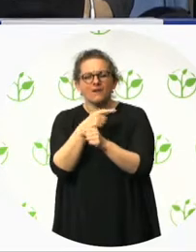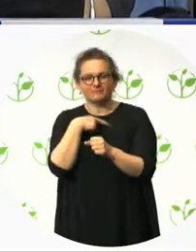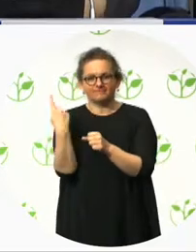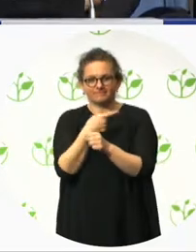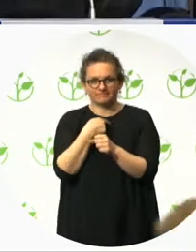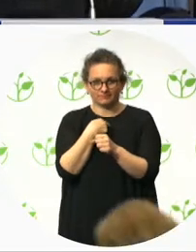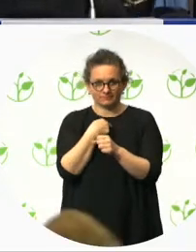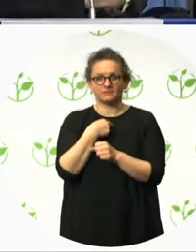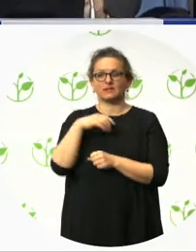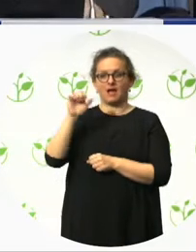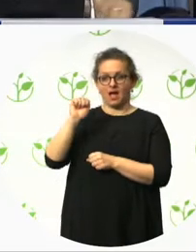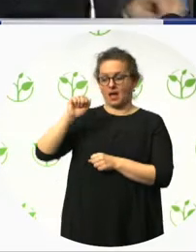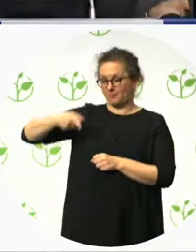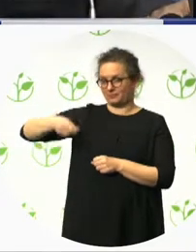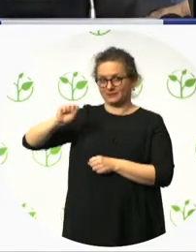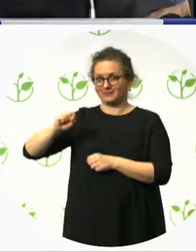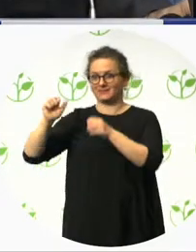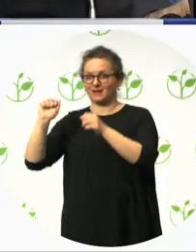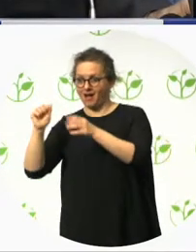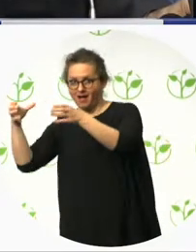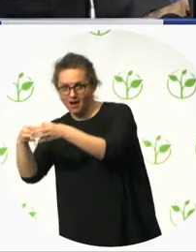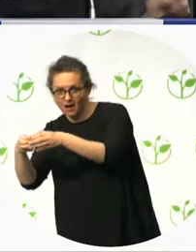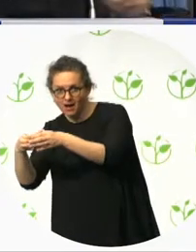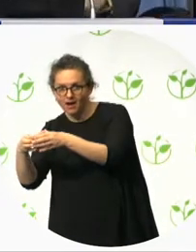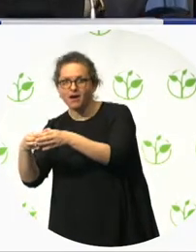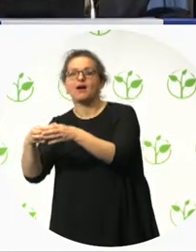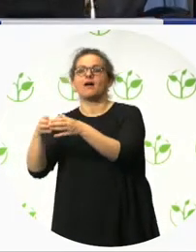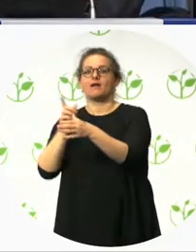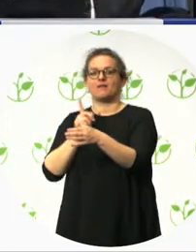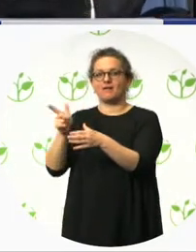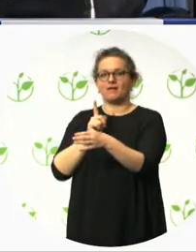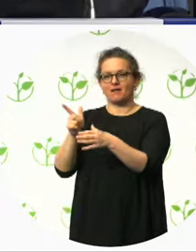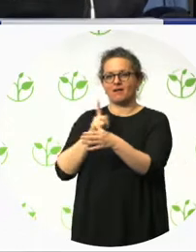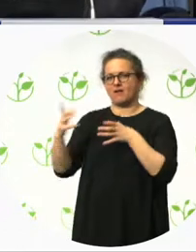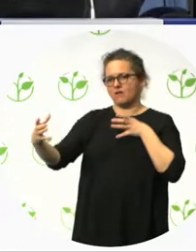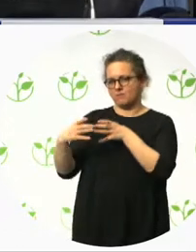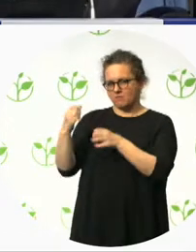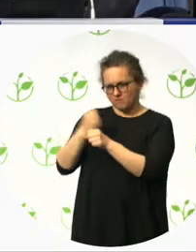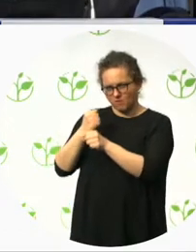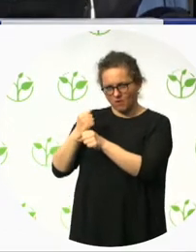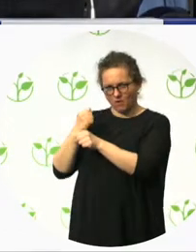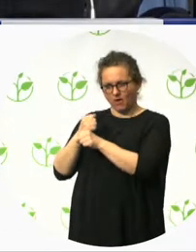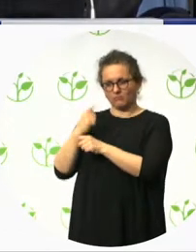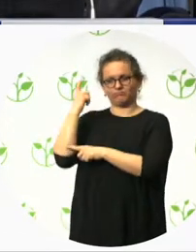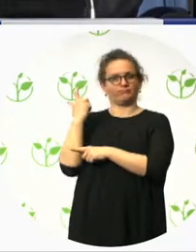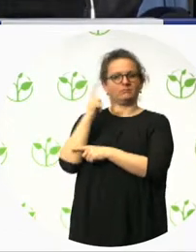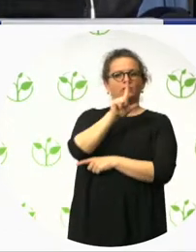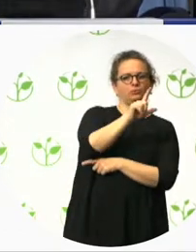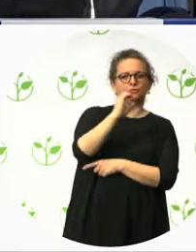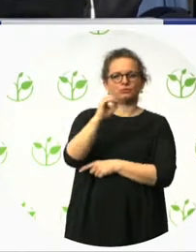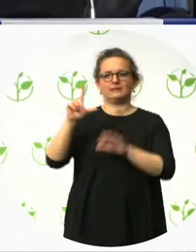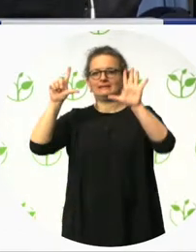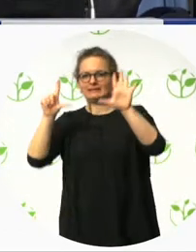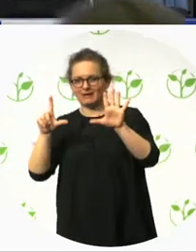have organized programs of vocational training for persons with disabilities. They have promoted the